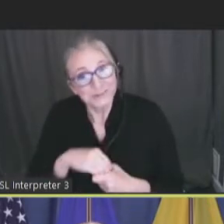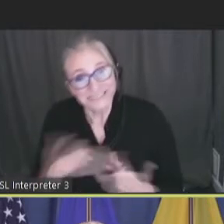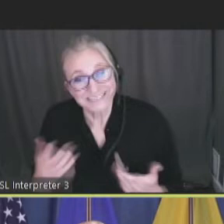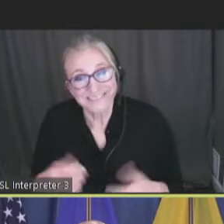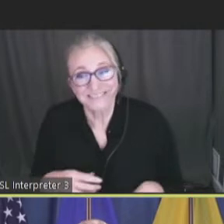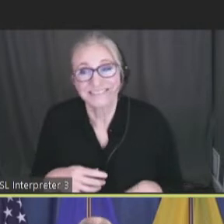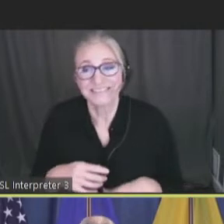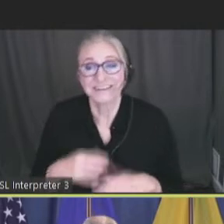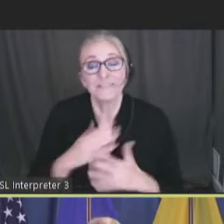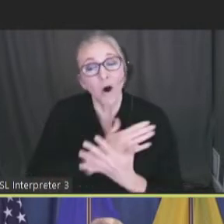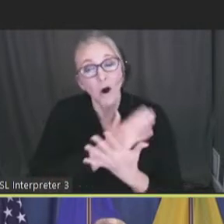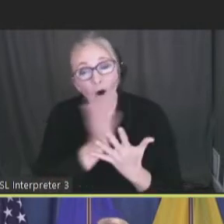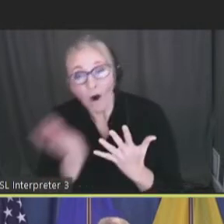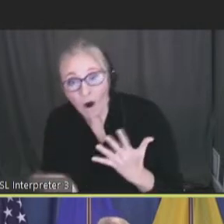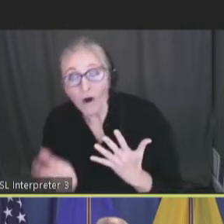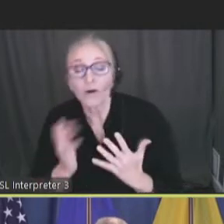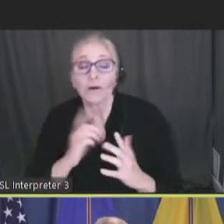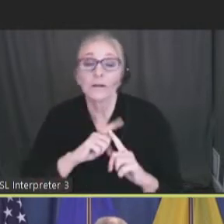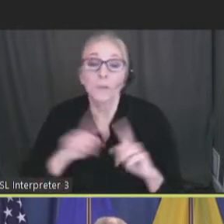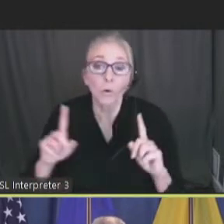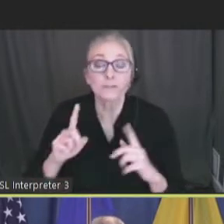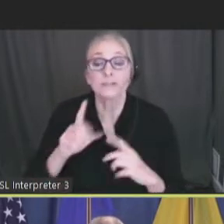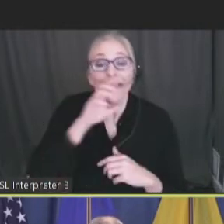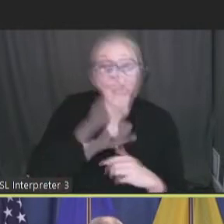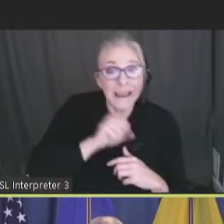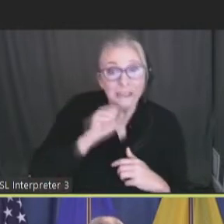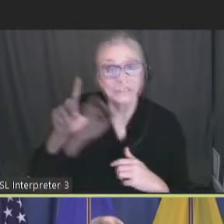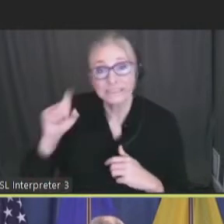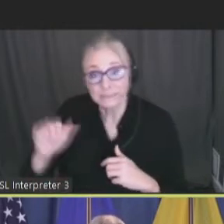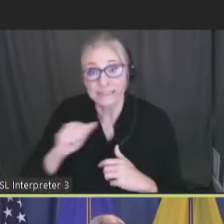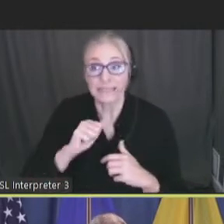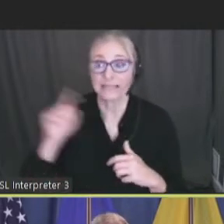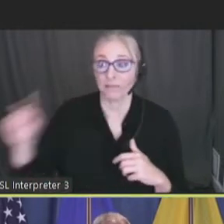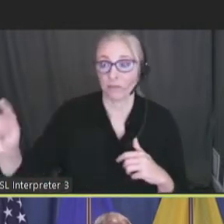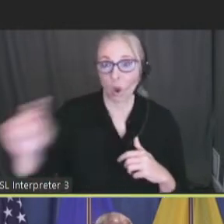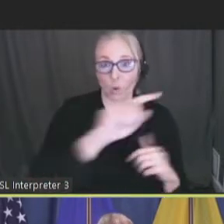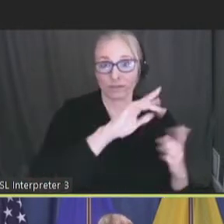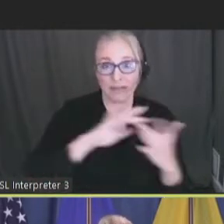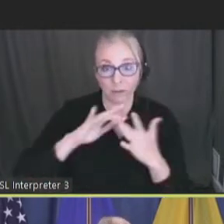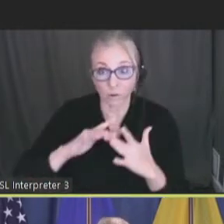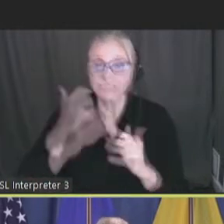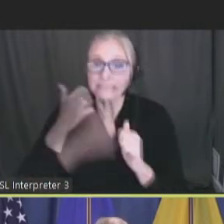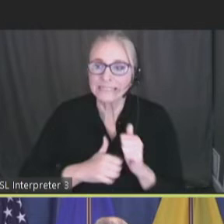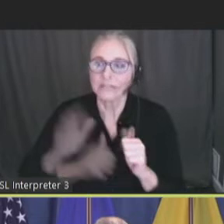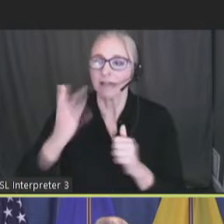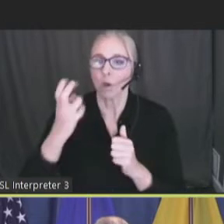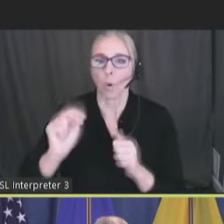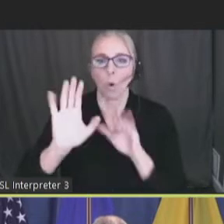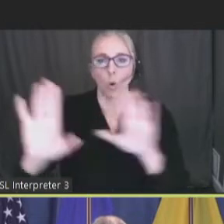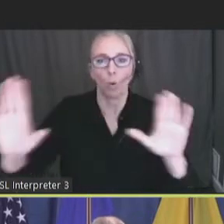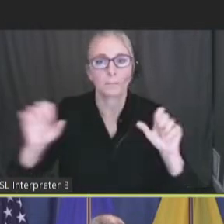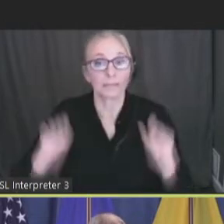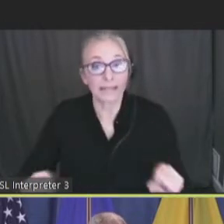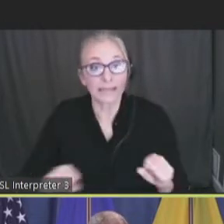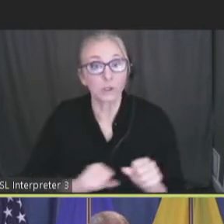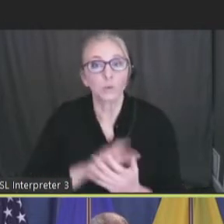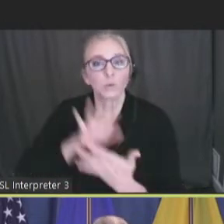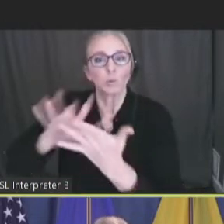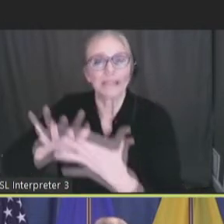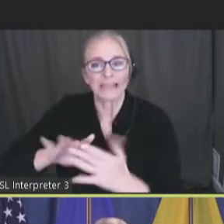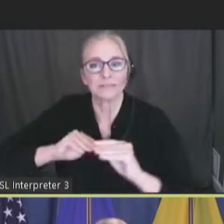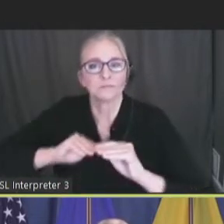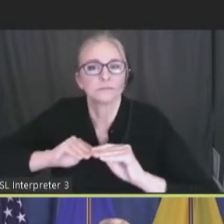all components of our aging and disability networks because each has the ability to reach the wide